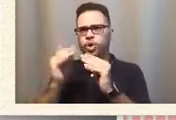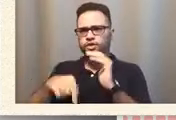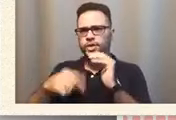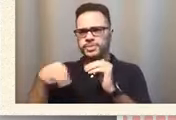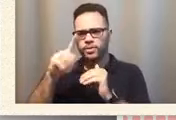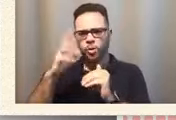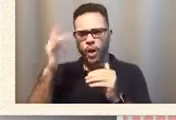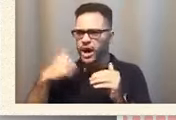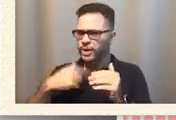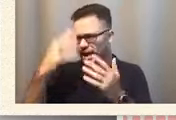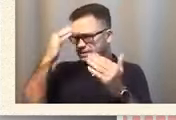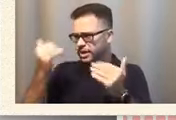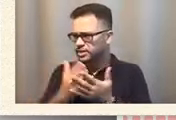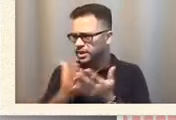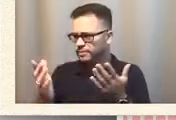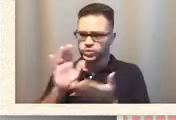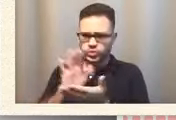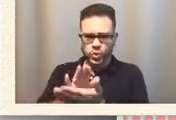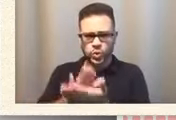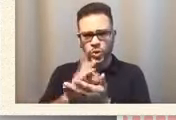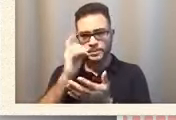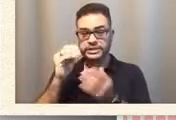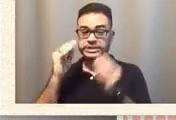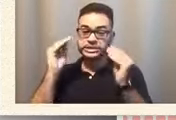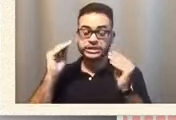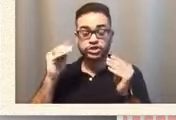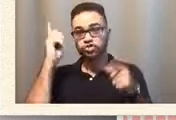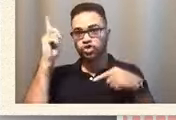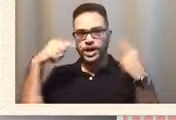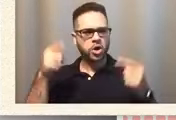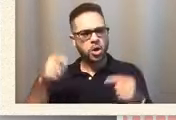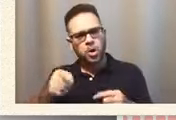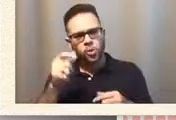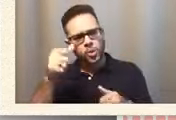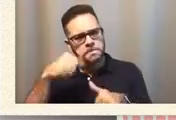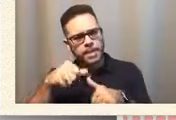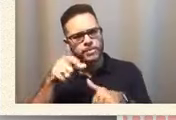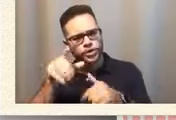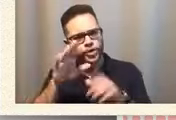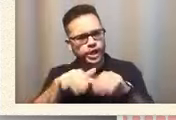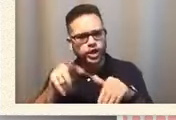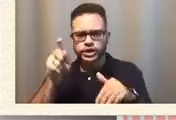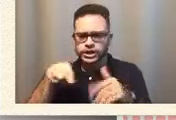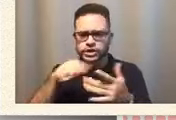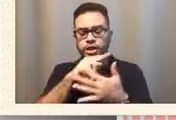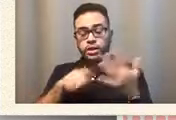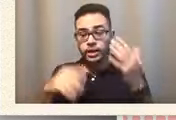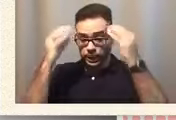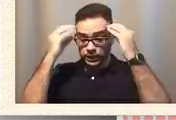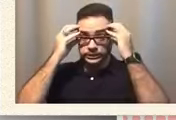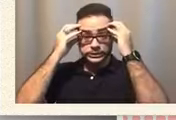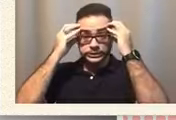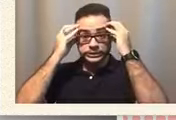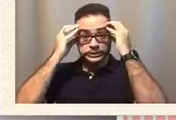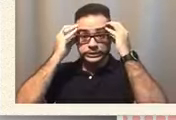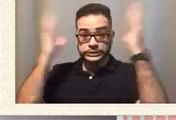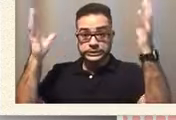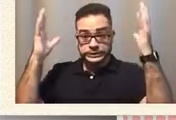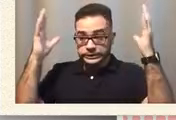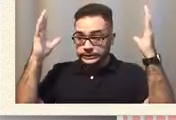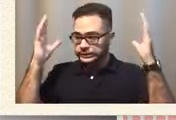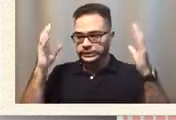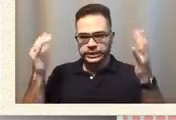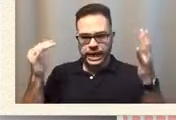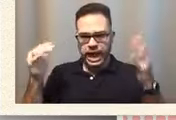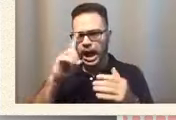know it's cool because teachers drive you crazy oh you remember your your kids need to do this and i'm like oh my god like zoom now zoom is being like